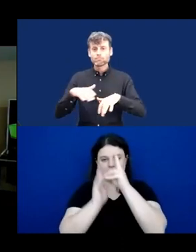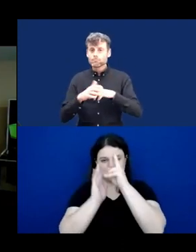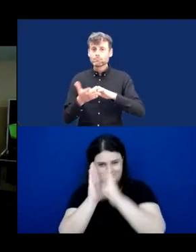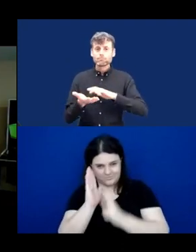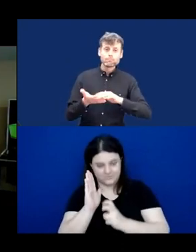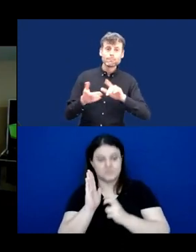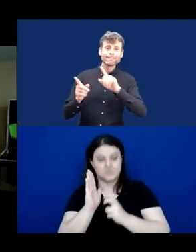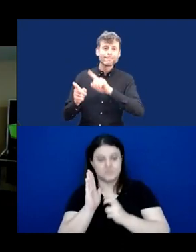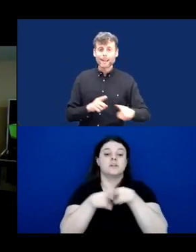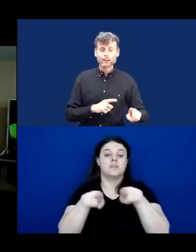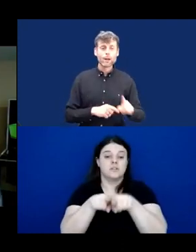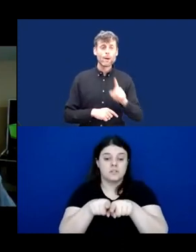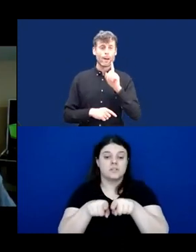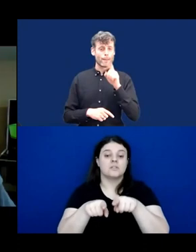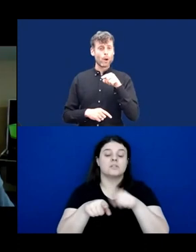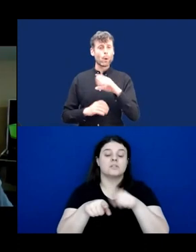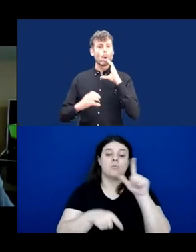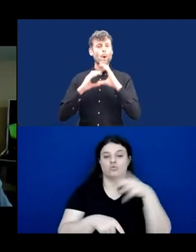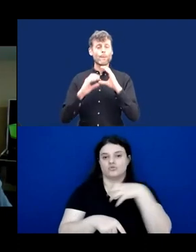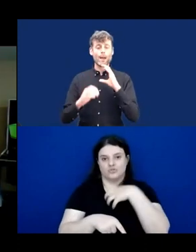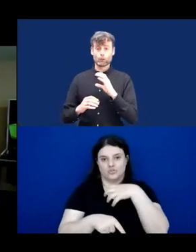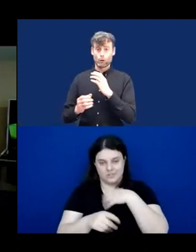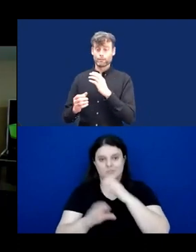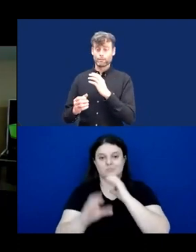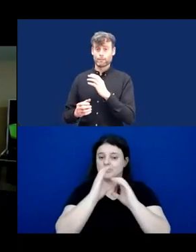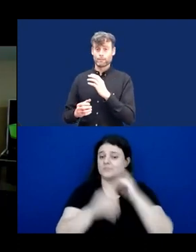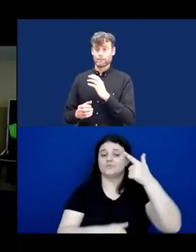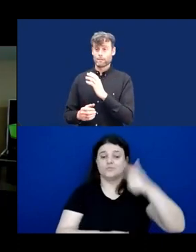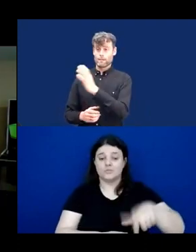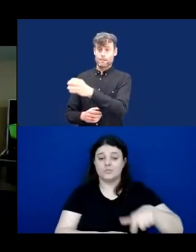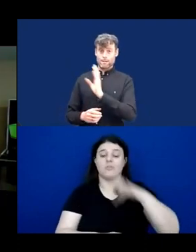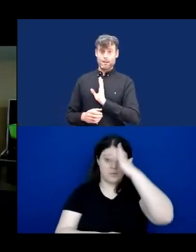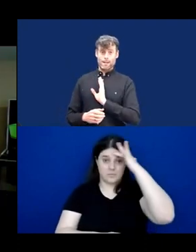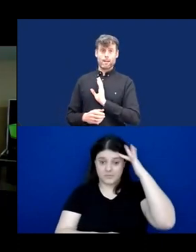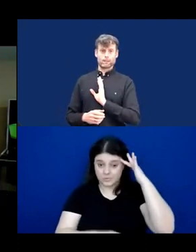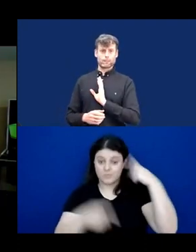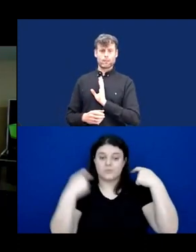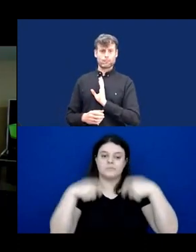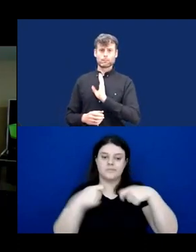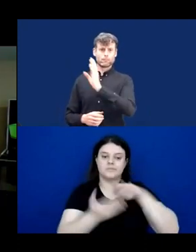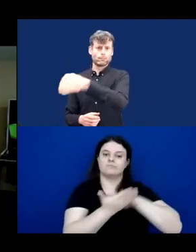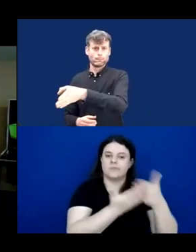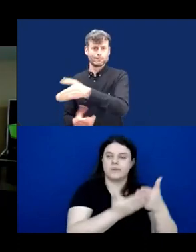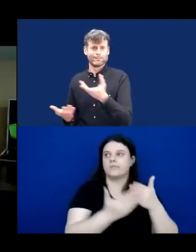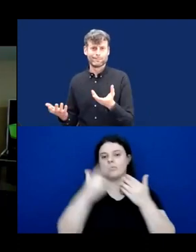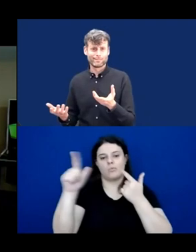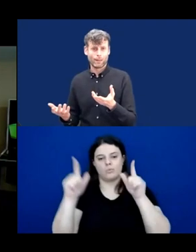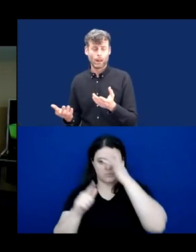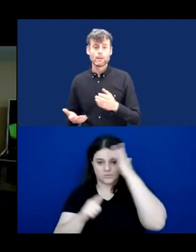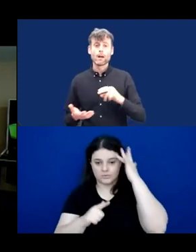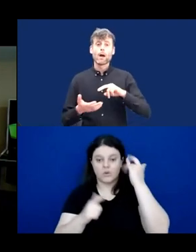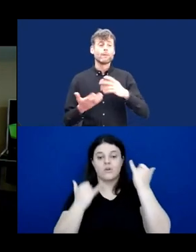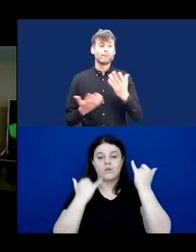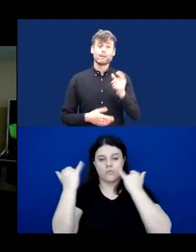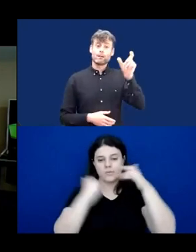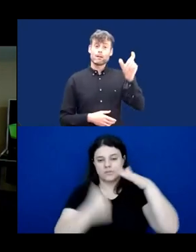for one-way communication. Again, always a person like an interpreter or someone giving information about the environment or about